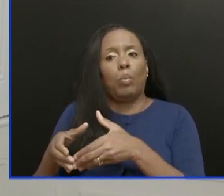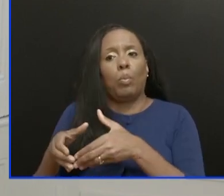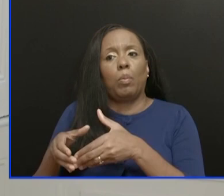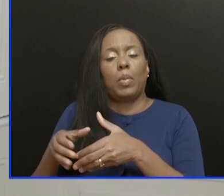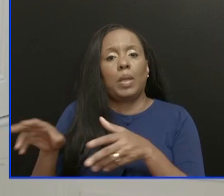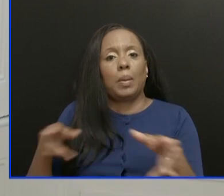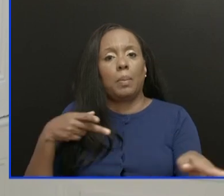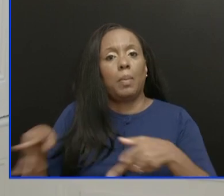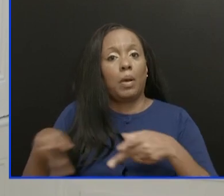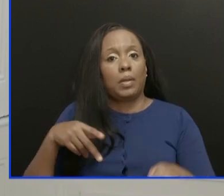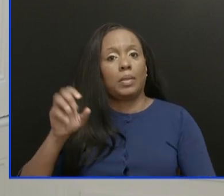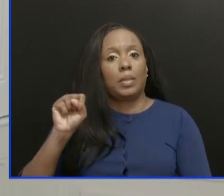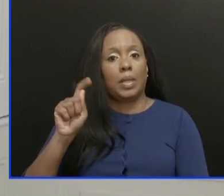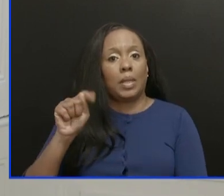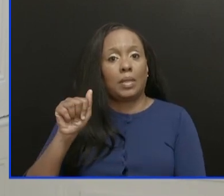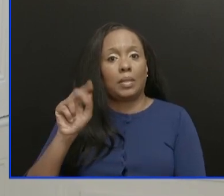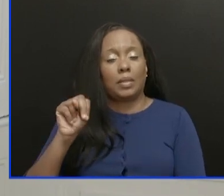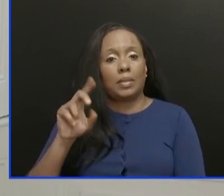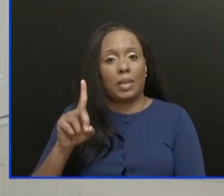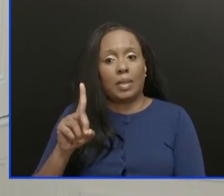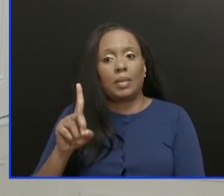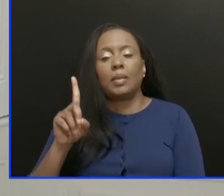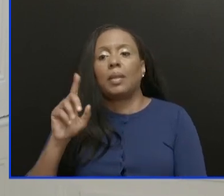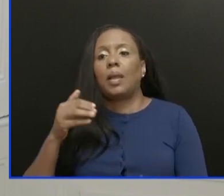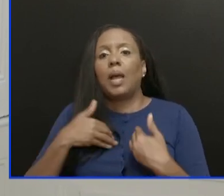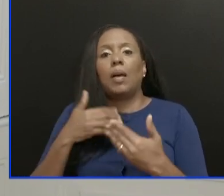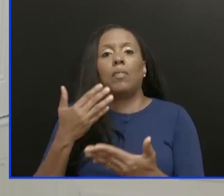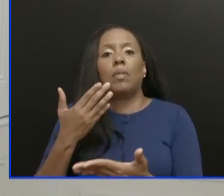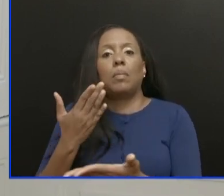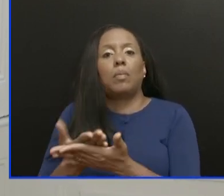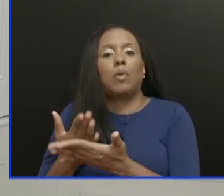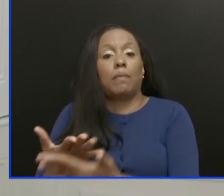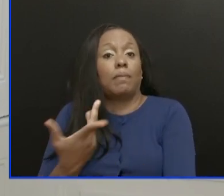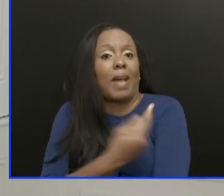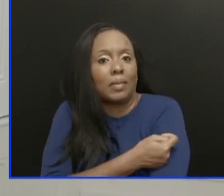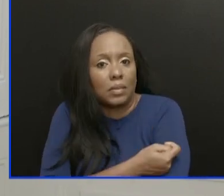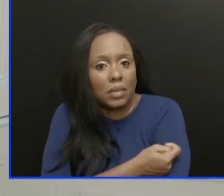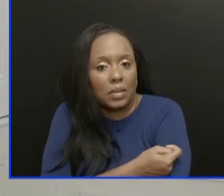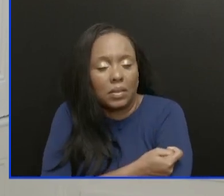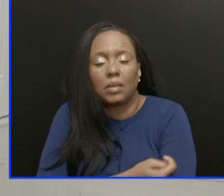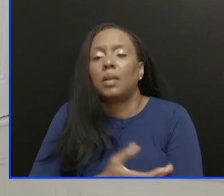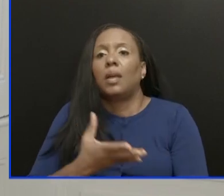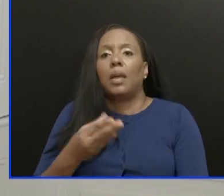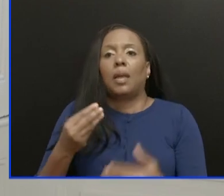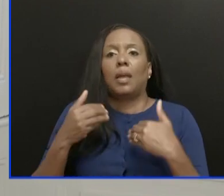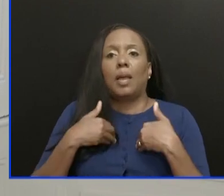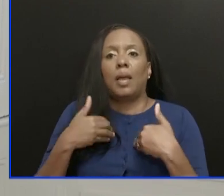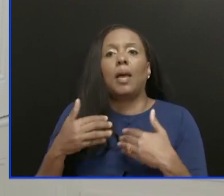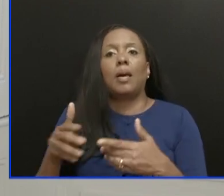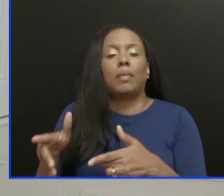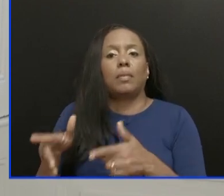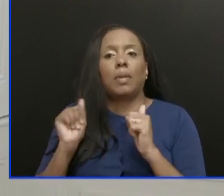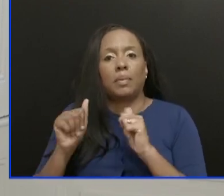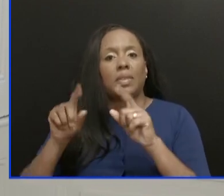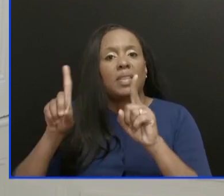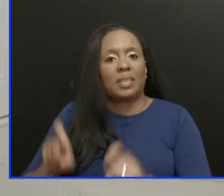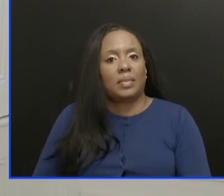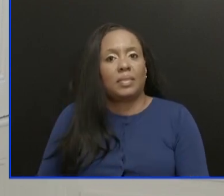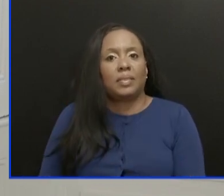those individuals should be showing proof of vaccination plus having a rapid antigen test.